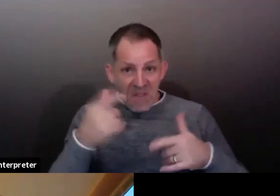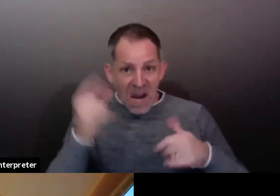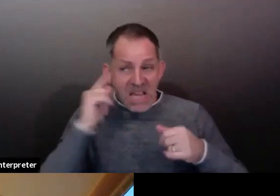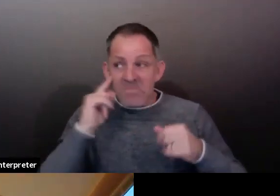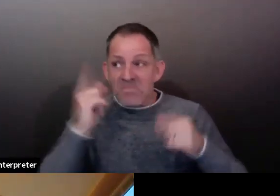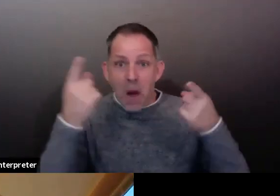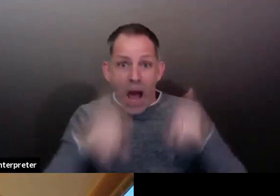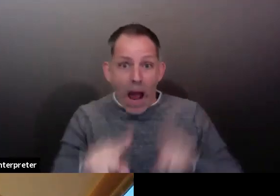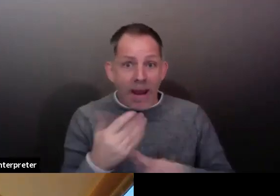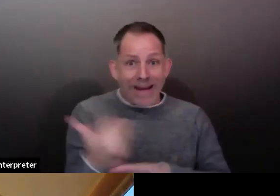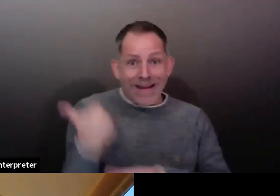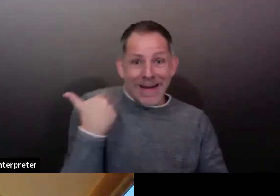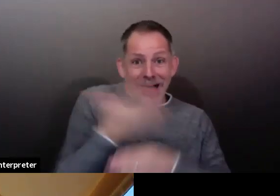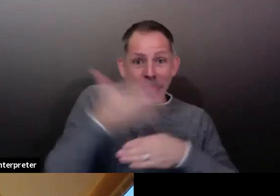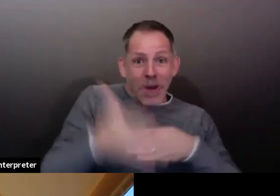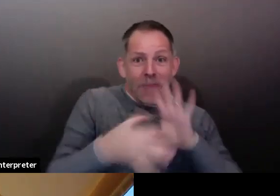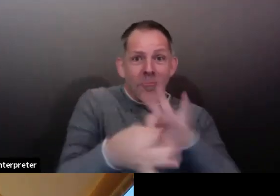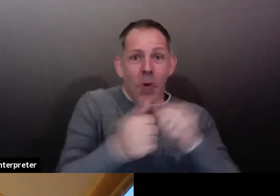holiday like previous?